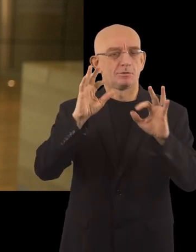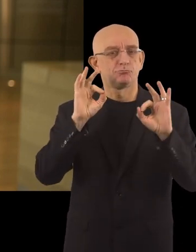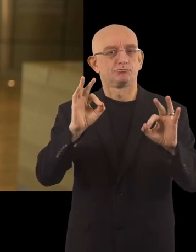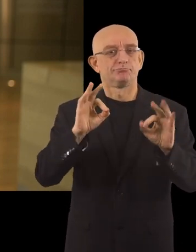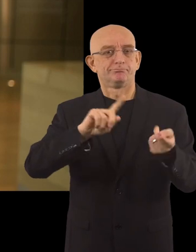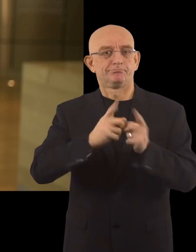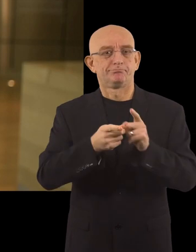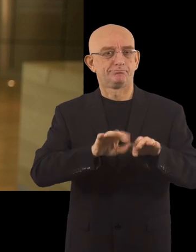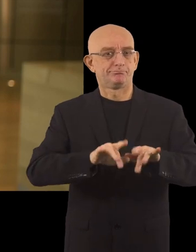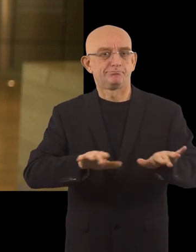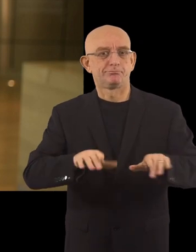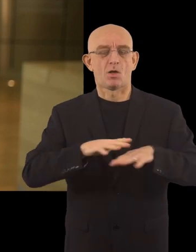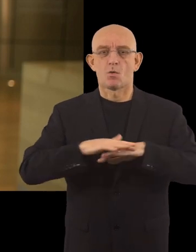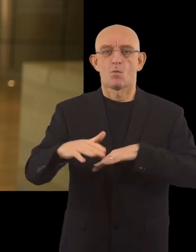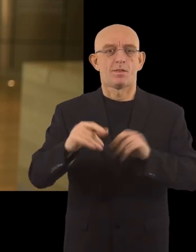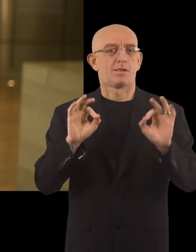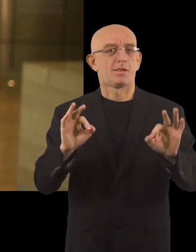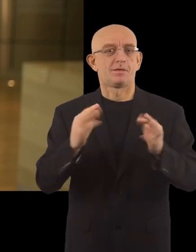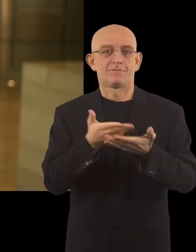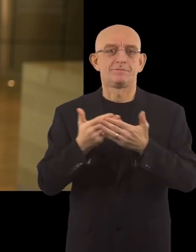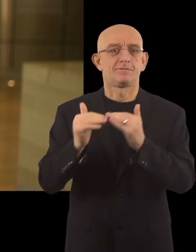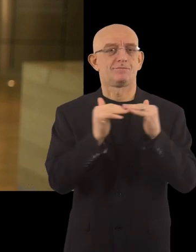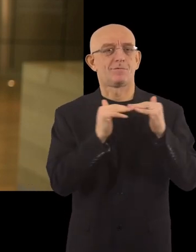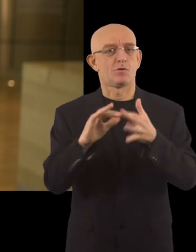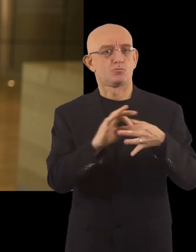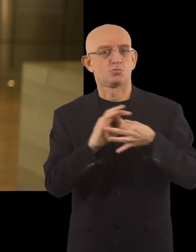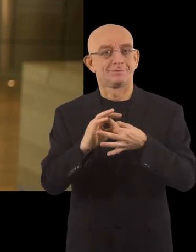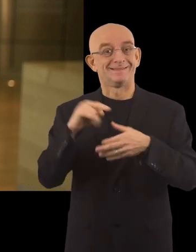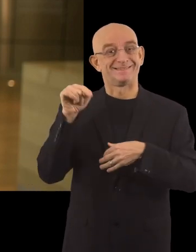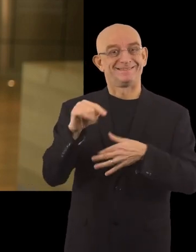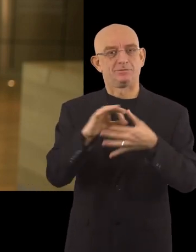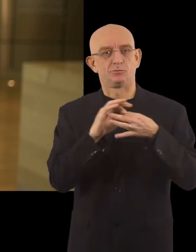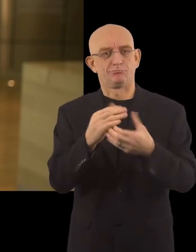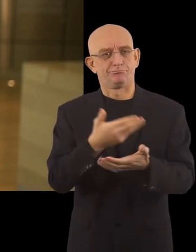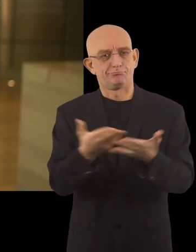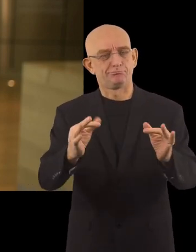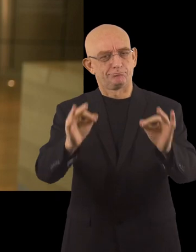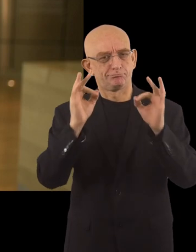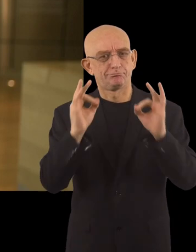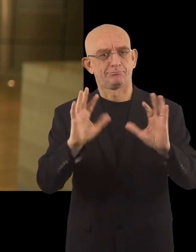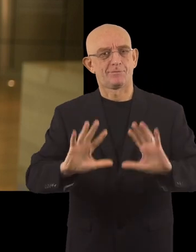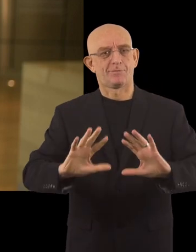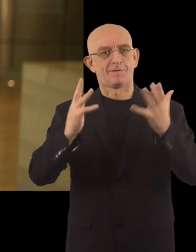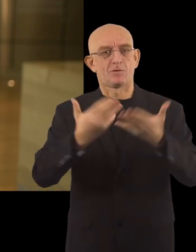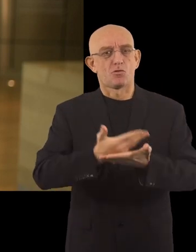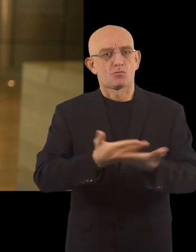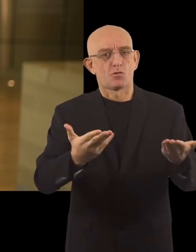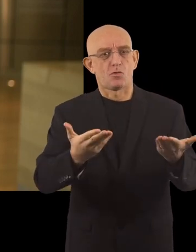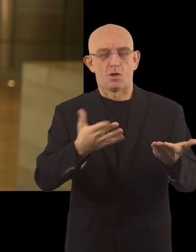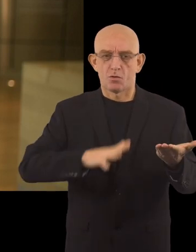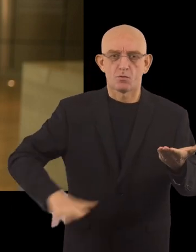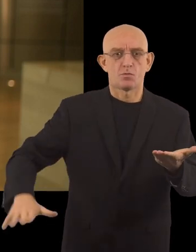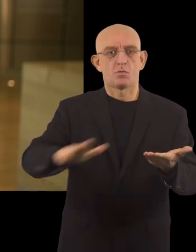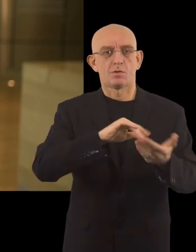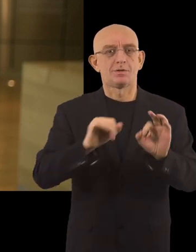innovative, digitalized and fair union. A union that ensures a decent standard of living for all.